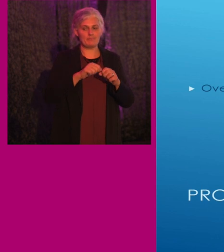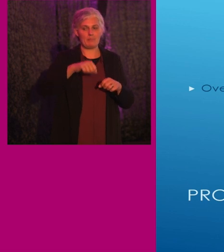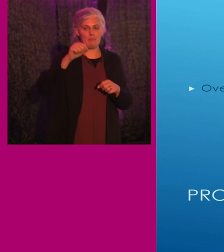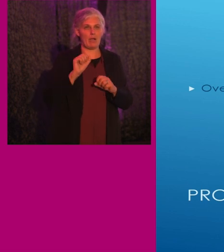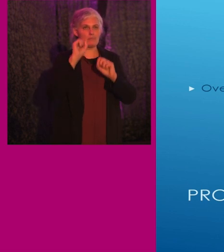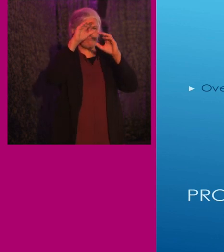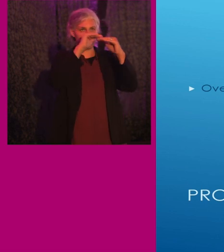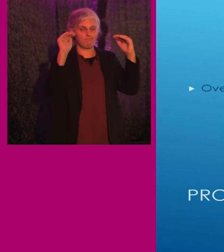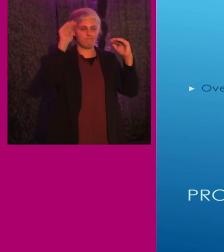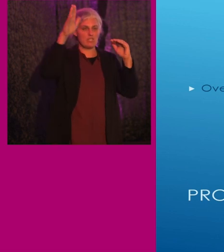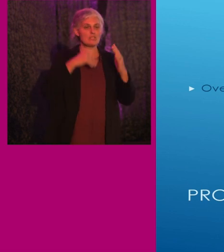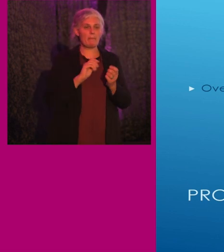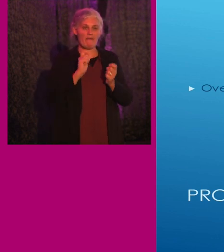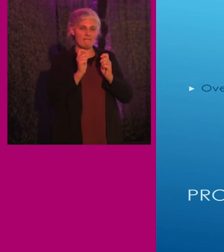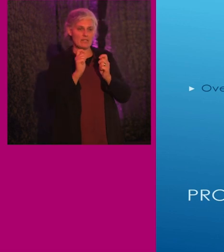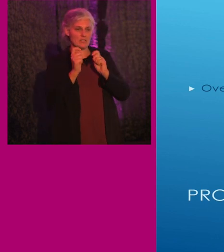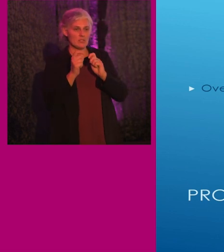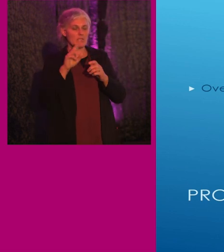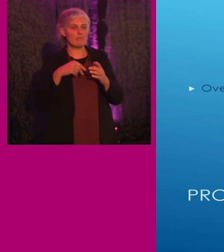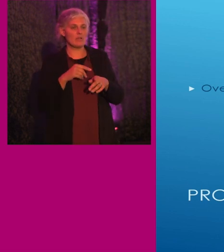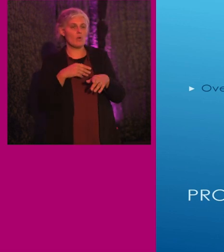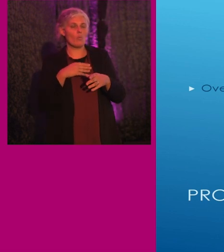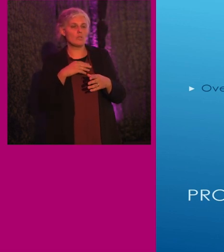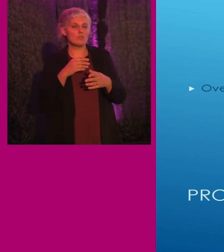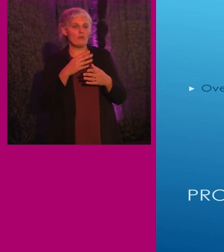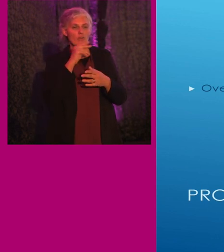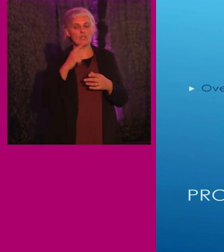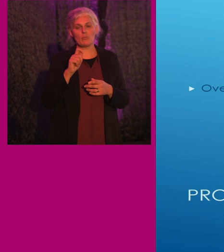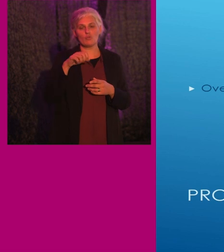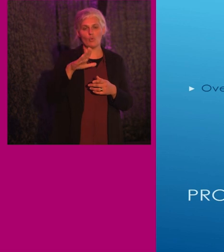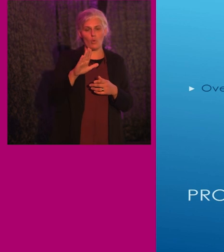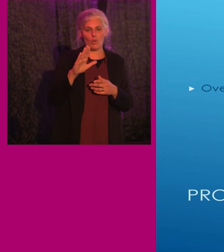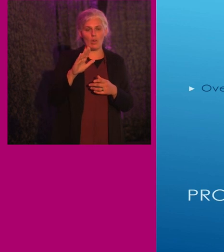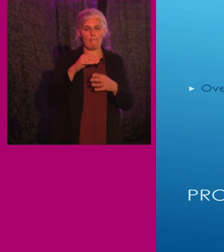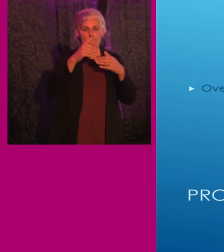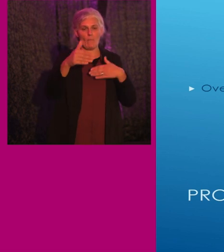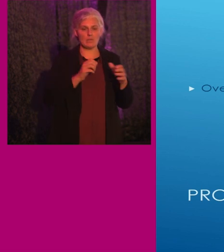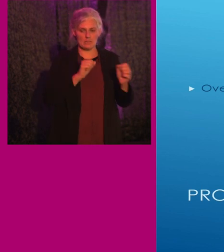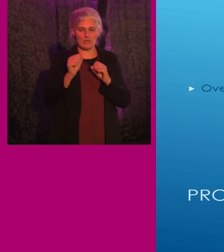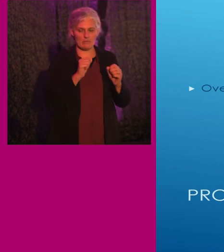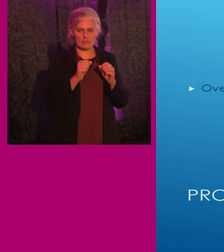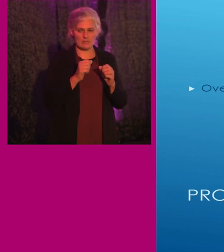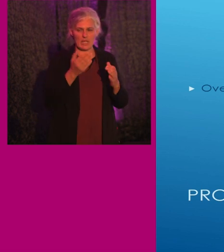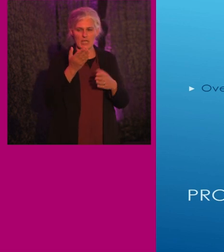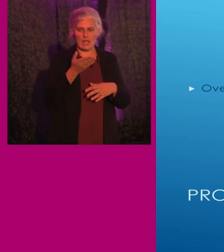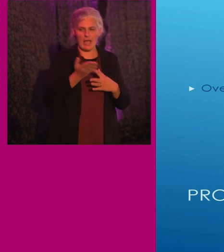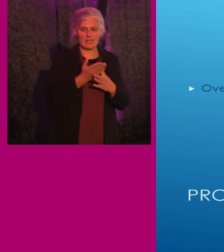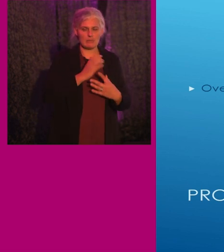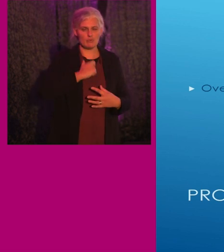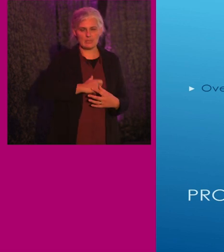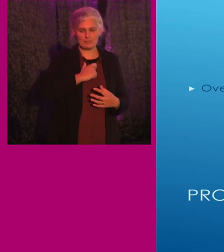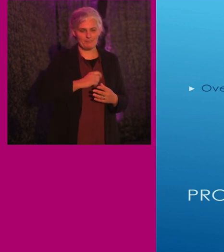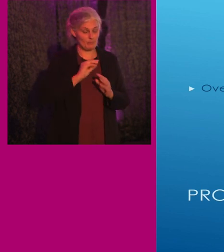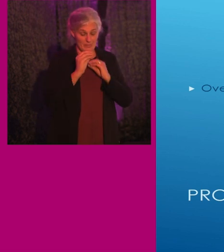Service can be fixed route or demand responsive, such as tour bus services. Accessible restrooms aren't required